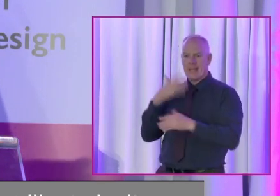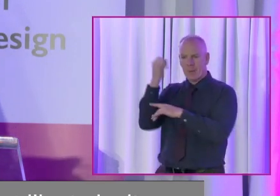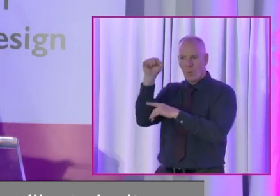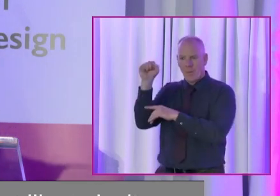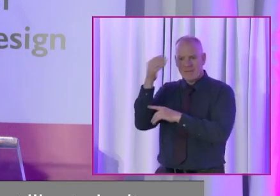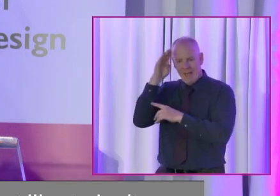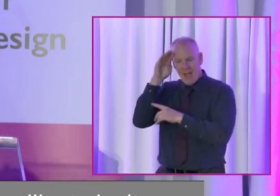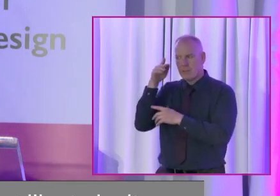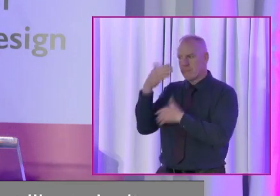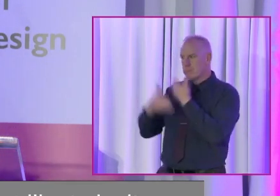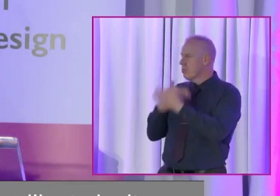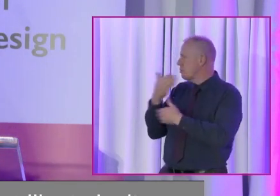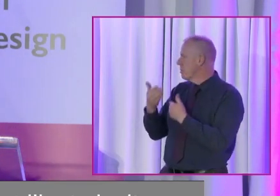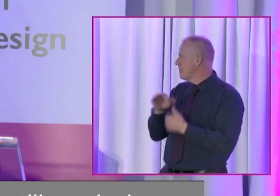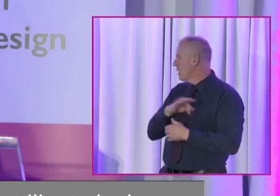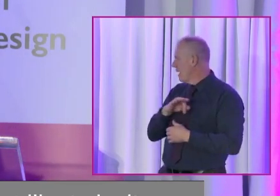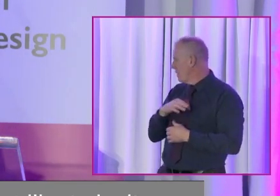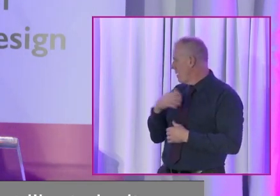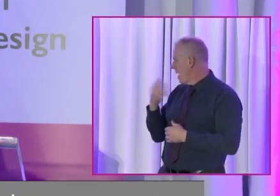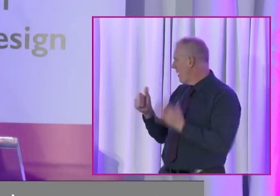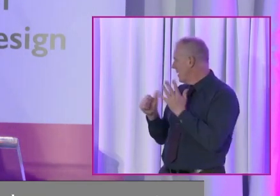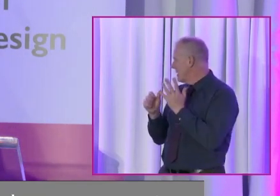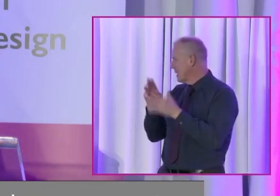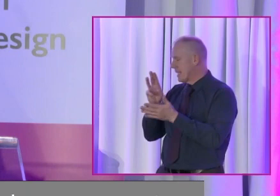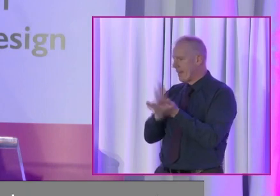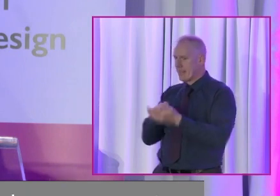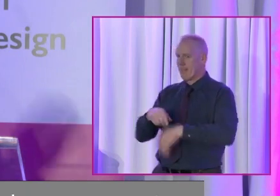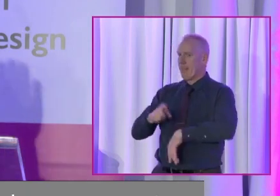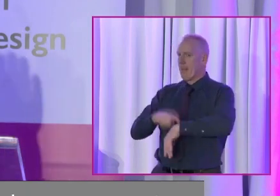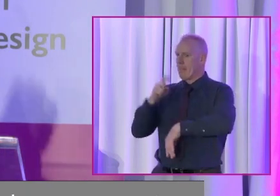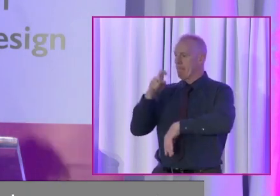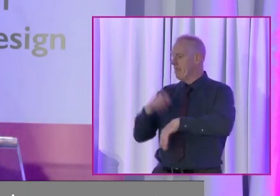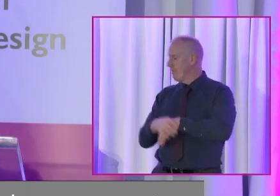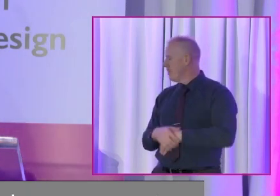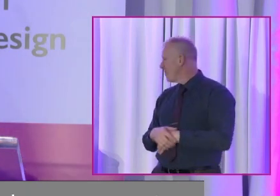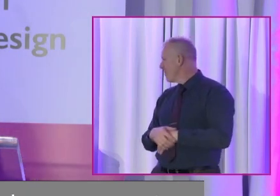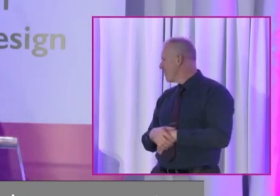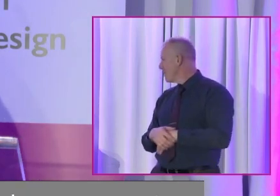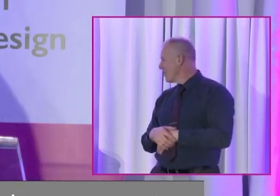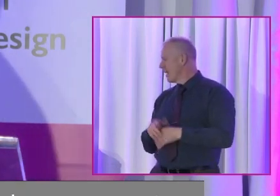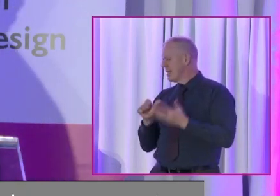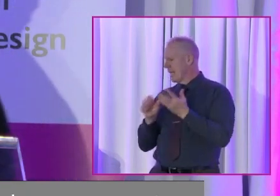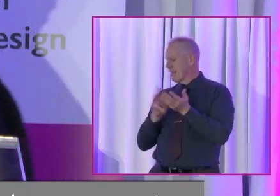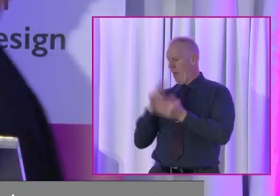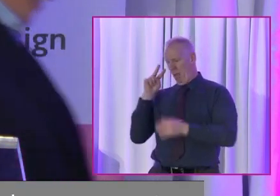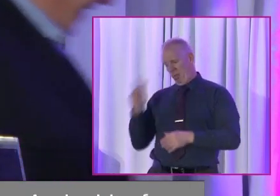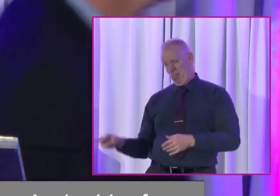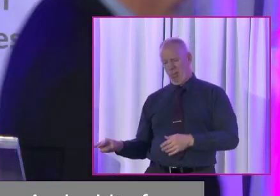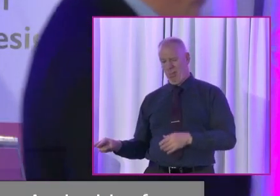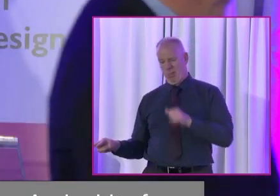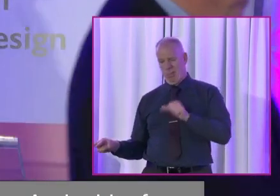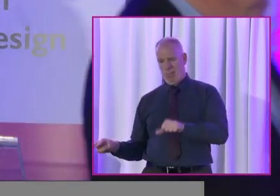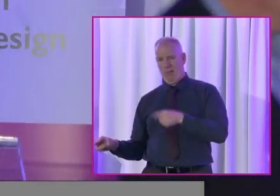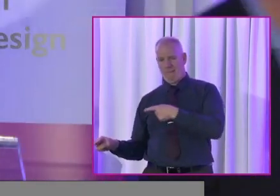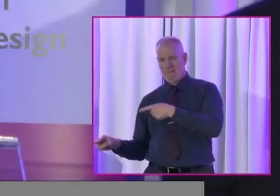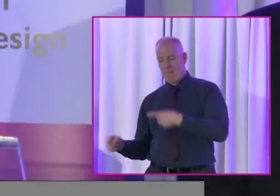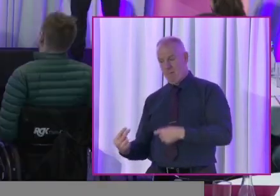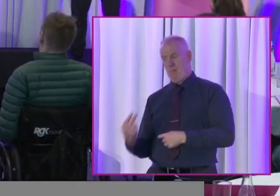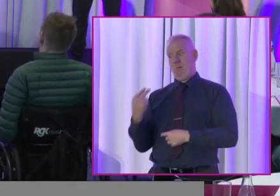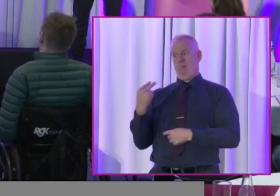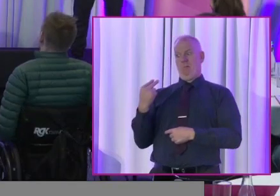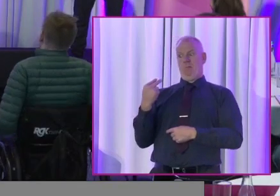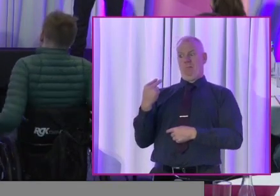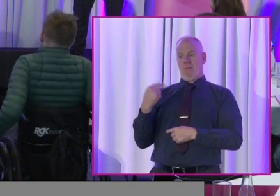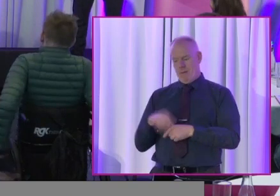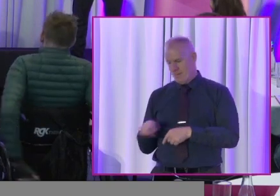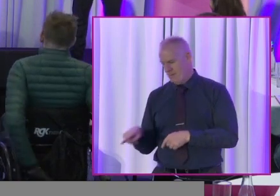to speak. And you have six minutes and a bit of injury time. six minutes. can see it there glowing at me like Darth Vader.